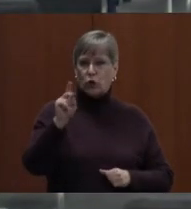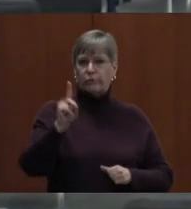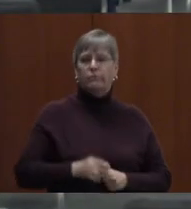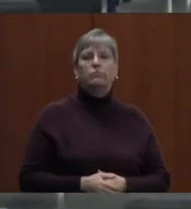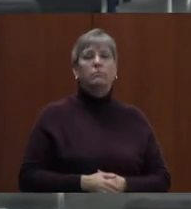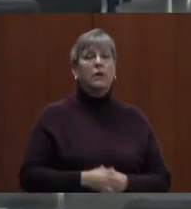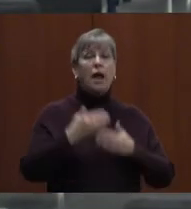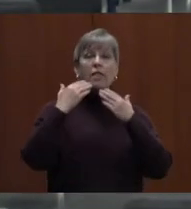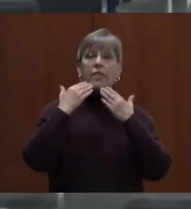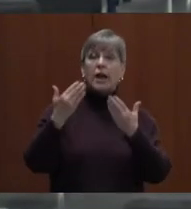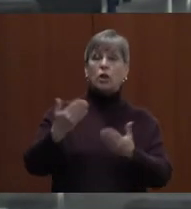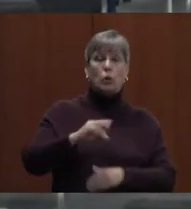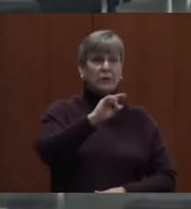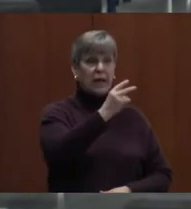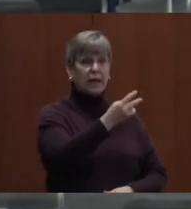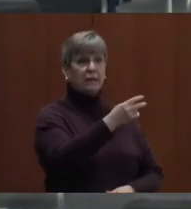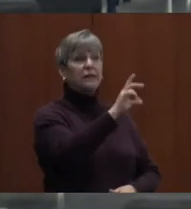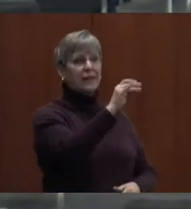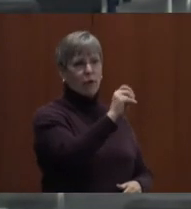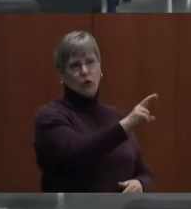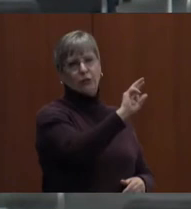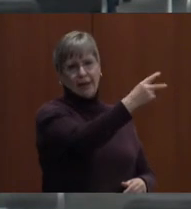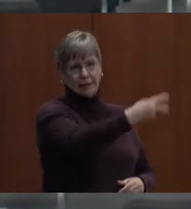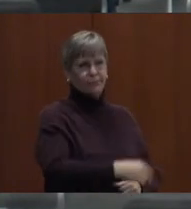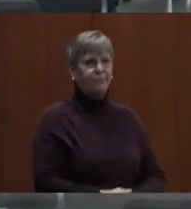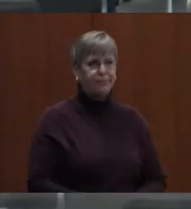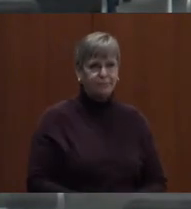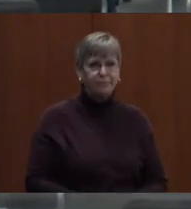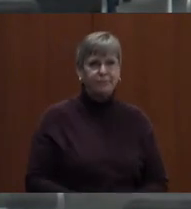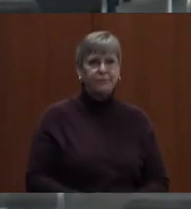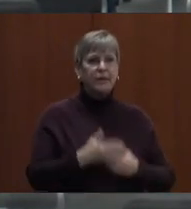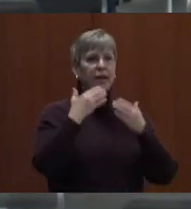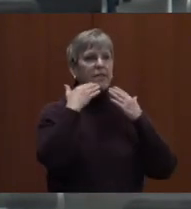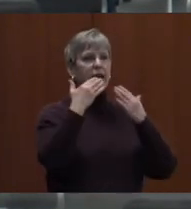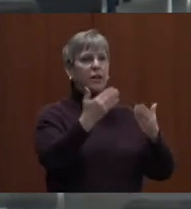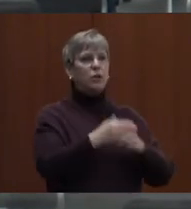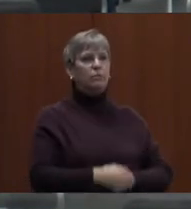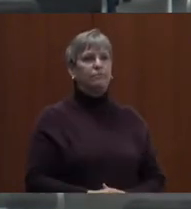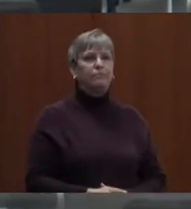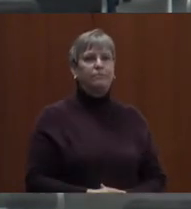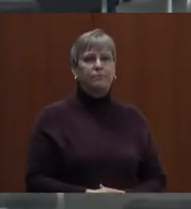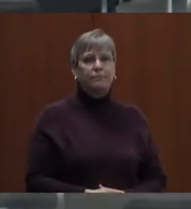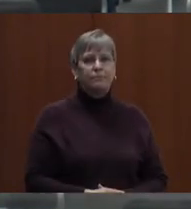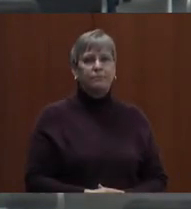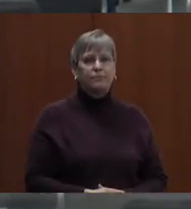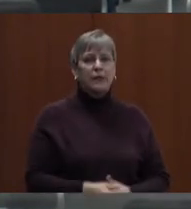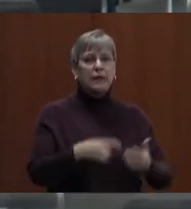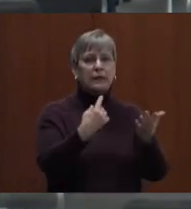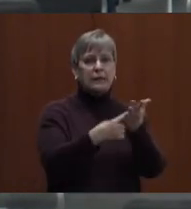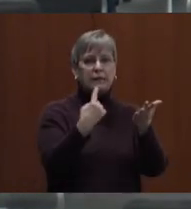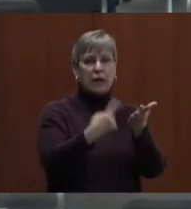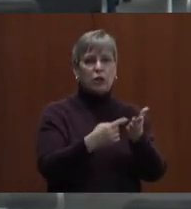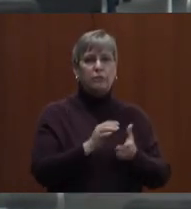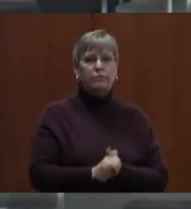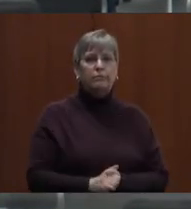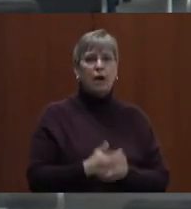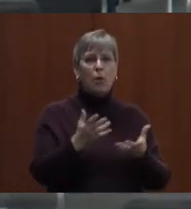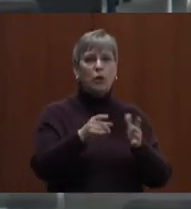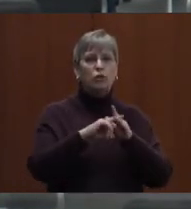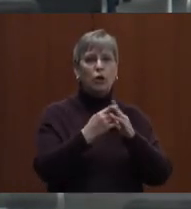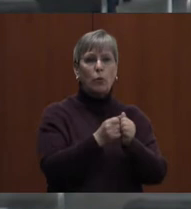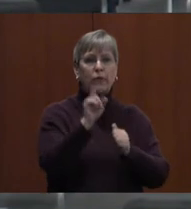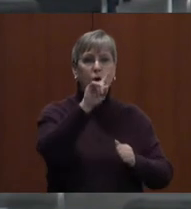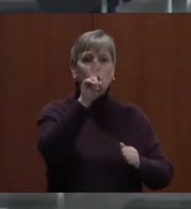Thank you. Is there a second? Second. Thank you, Mrs. Murray. Discussion? I'd like to begin with a